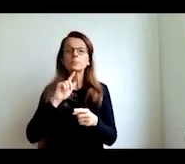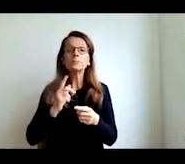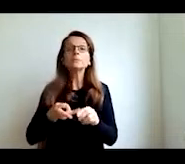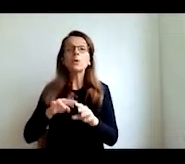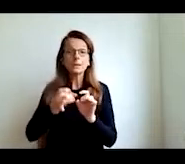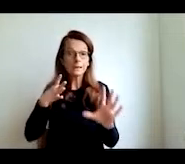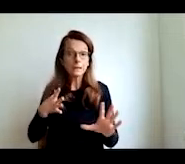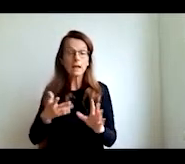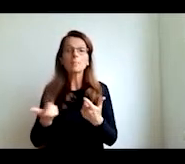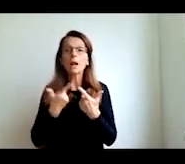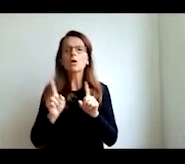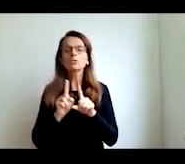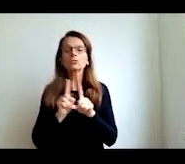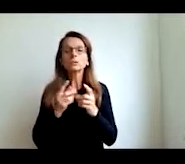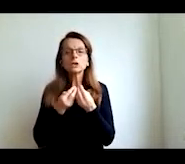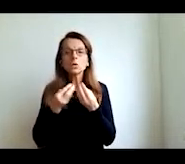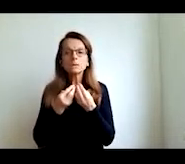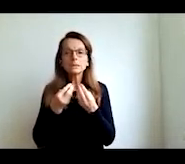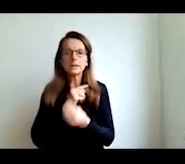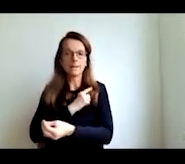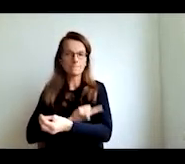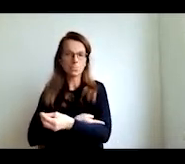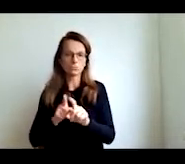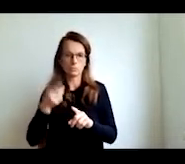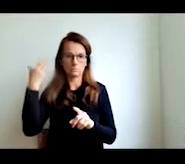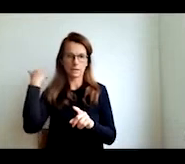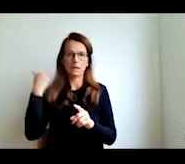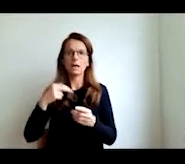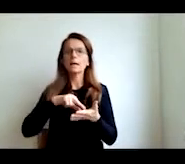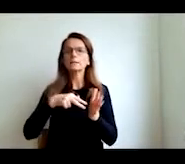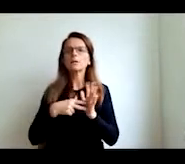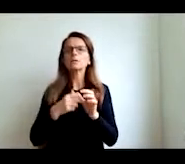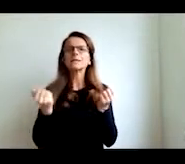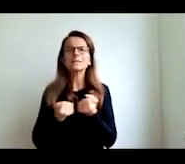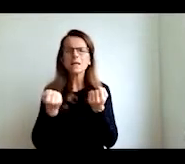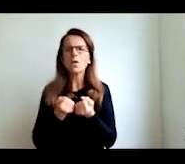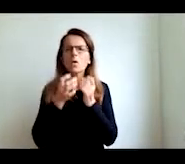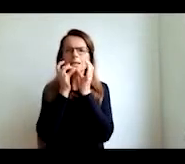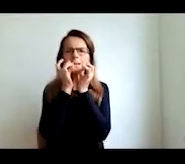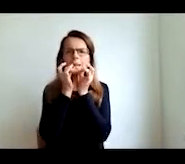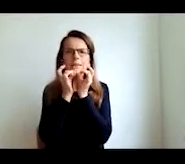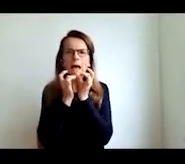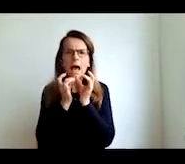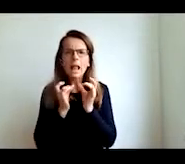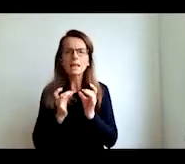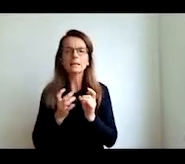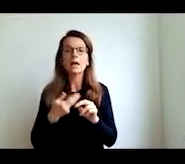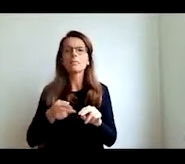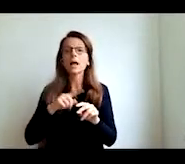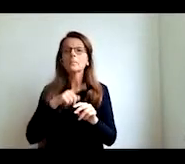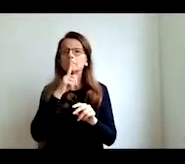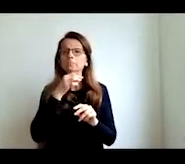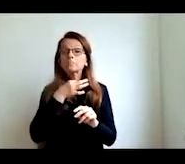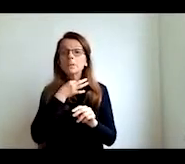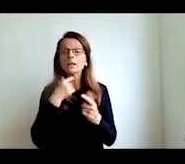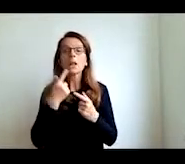technology is incredibly particularizing the smallest voice can be heard everywhere you post something